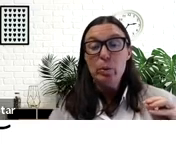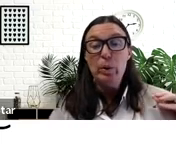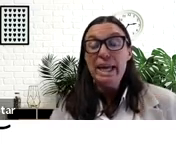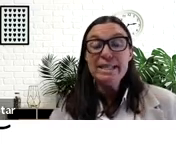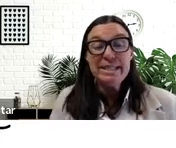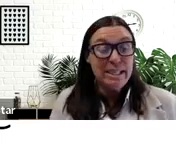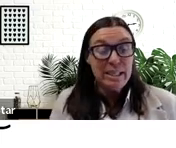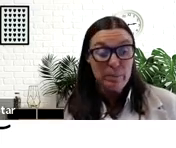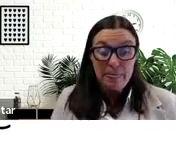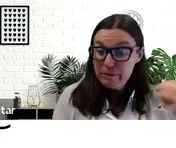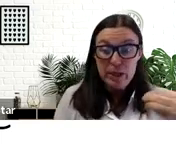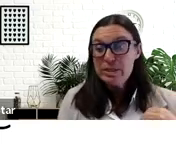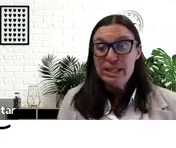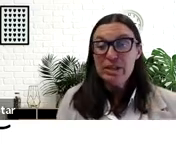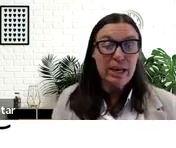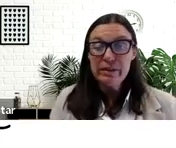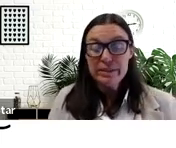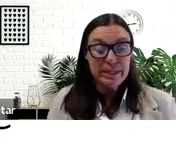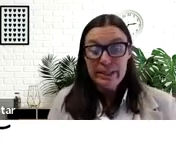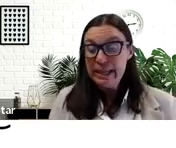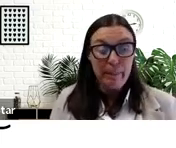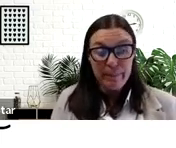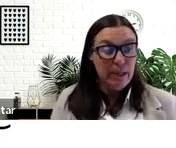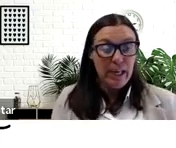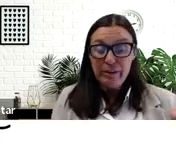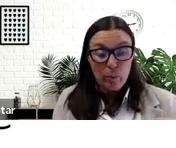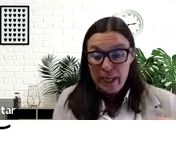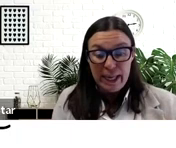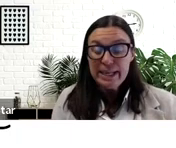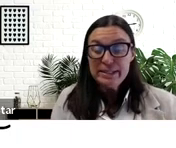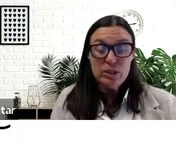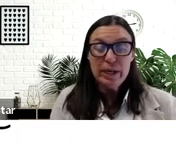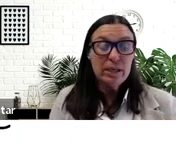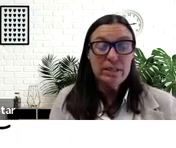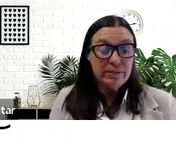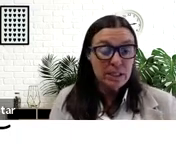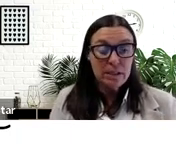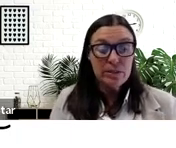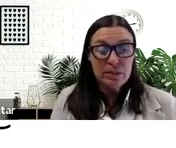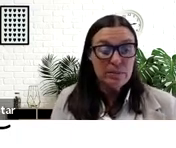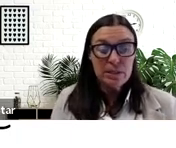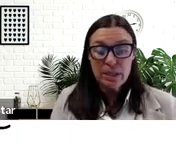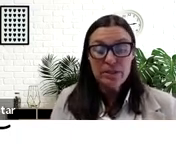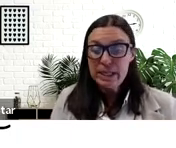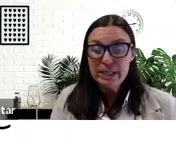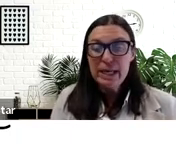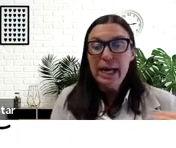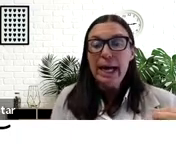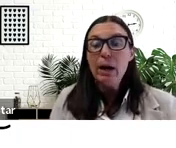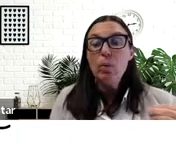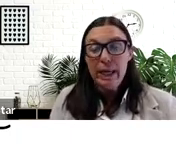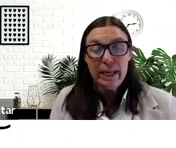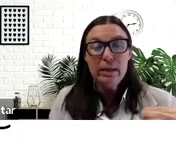we can't see them if we don't see ourselves in them. If we can't situate ourselves in those systems and understand